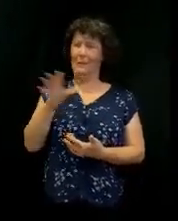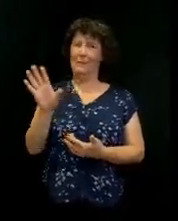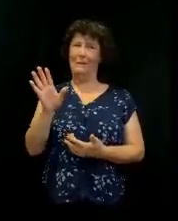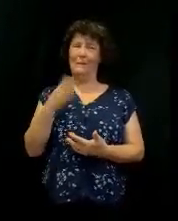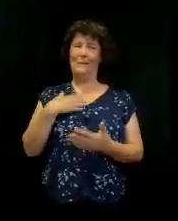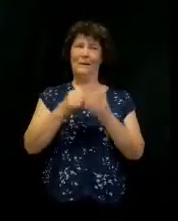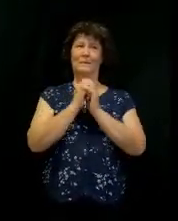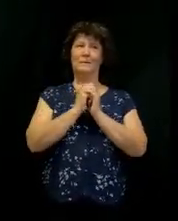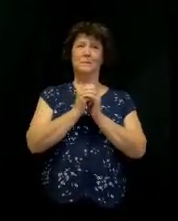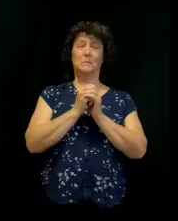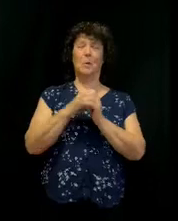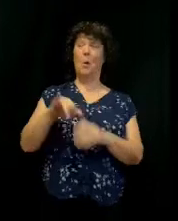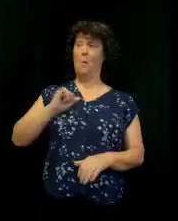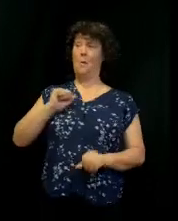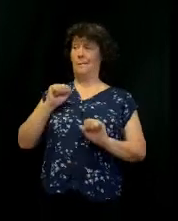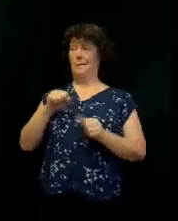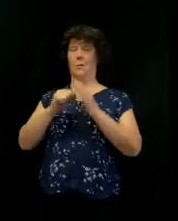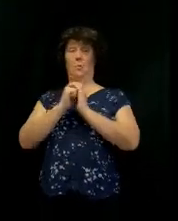really worship to.